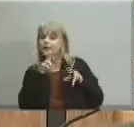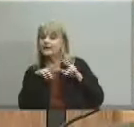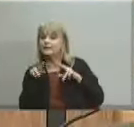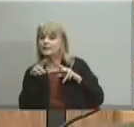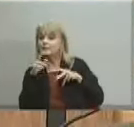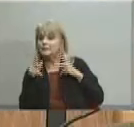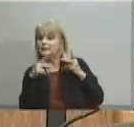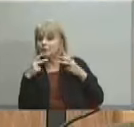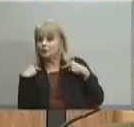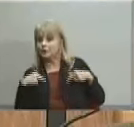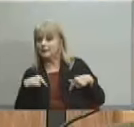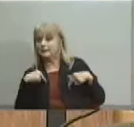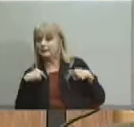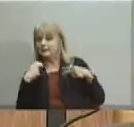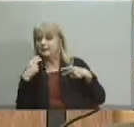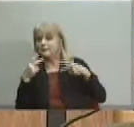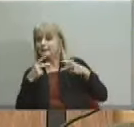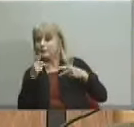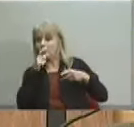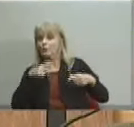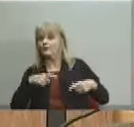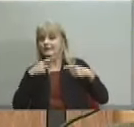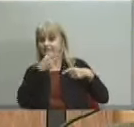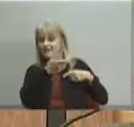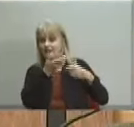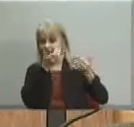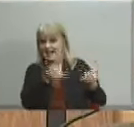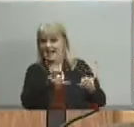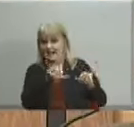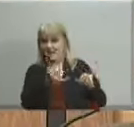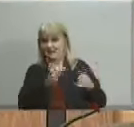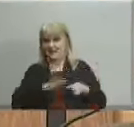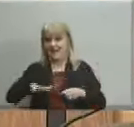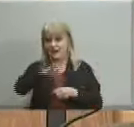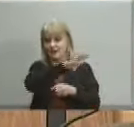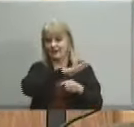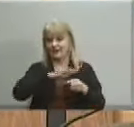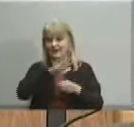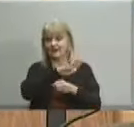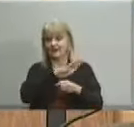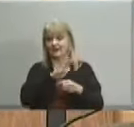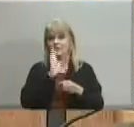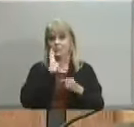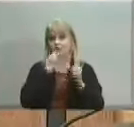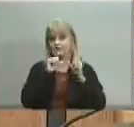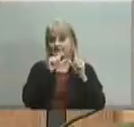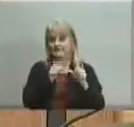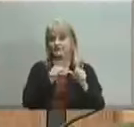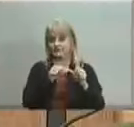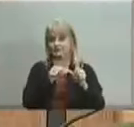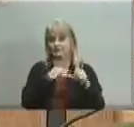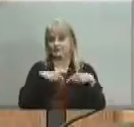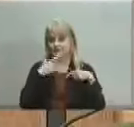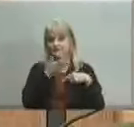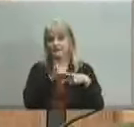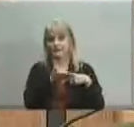who are probably there today and will be in the 2020 census data it's i think part of the challenge here is